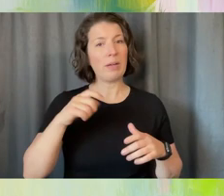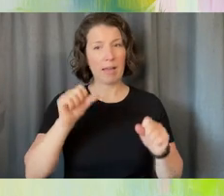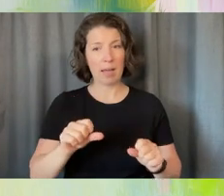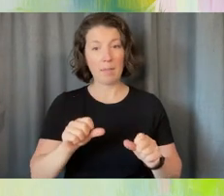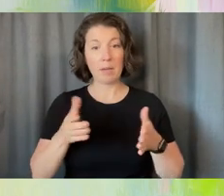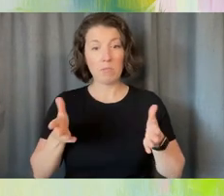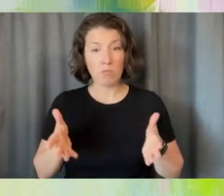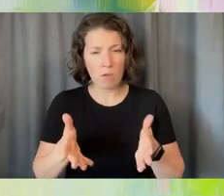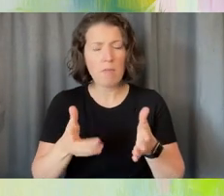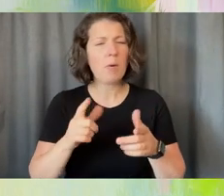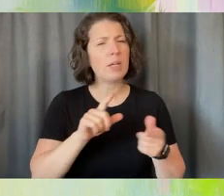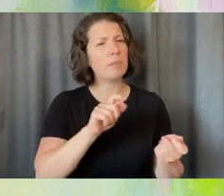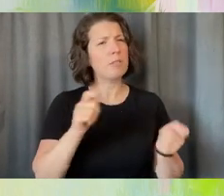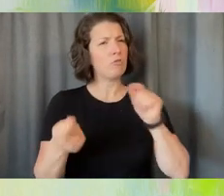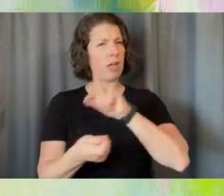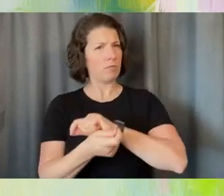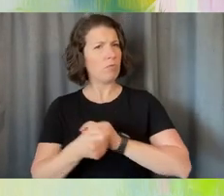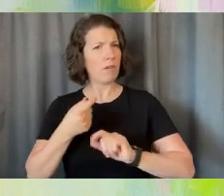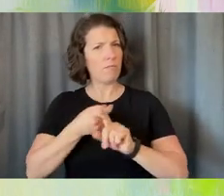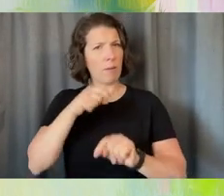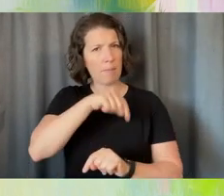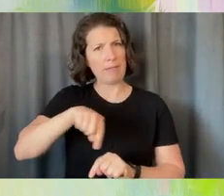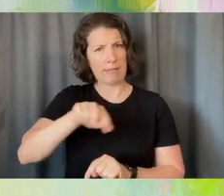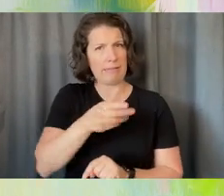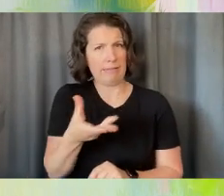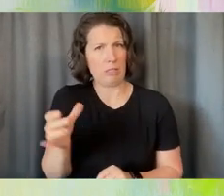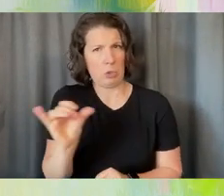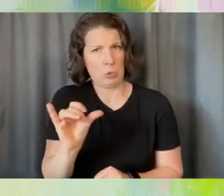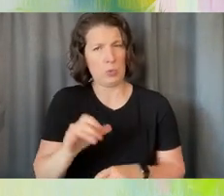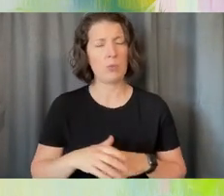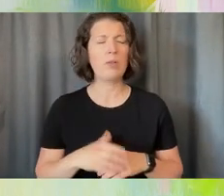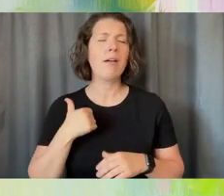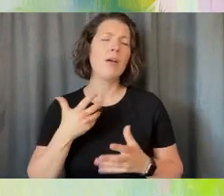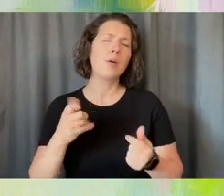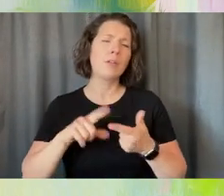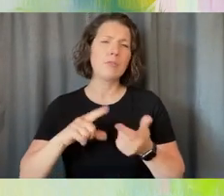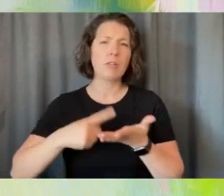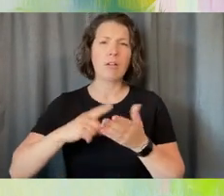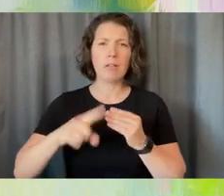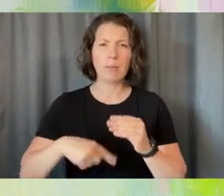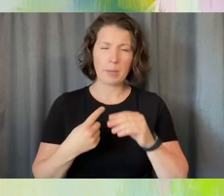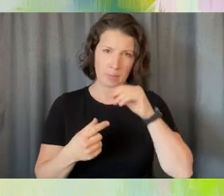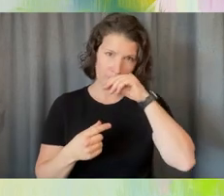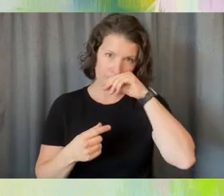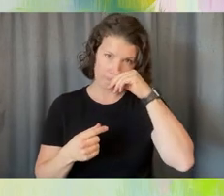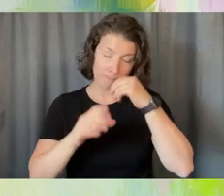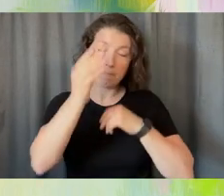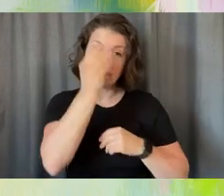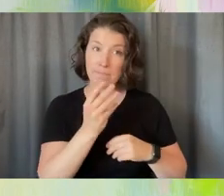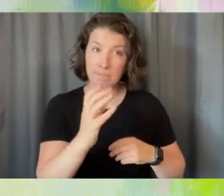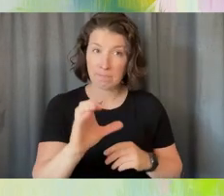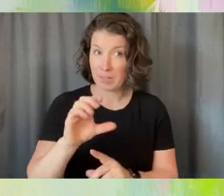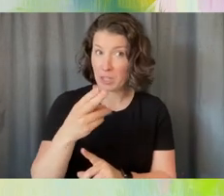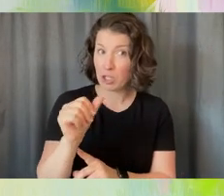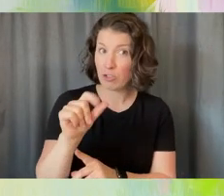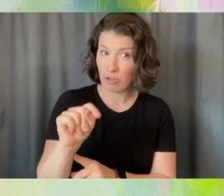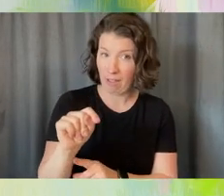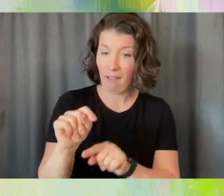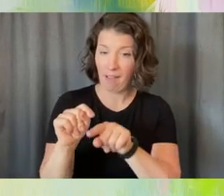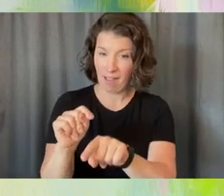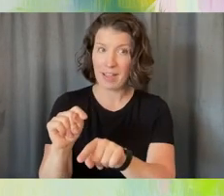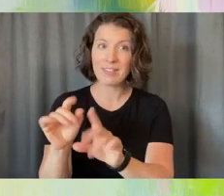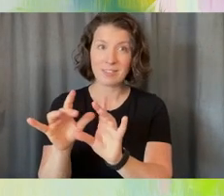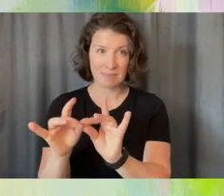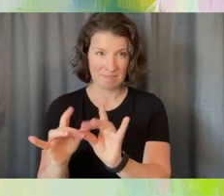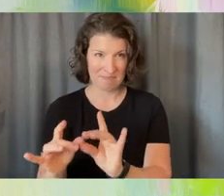So I wanted to talk just a little bit about, by the way, the chats are totally amazing about people's read on the